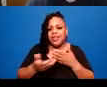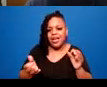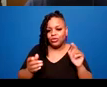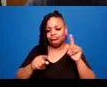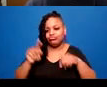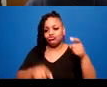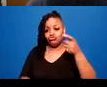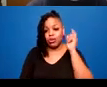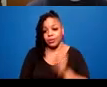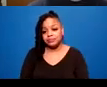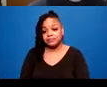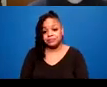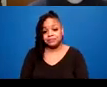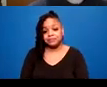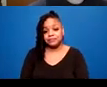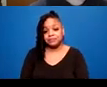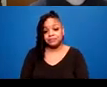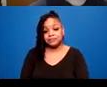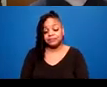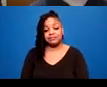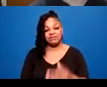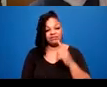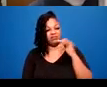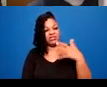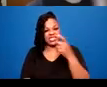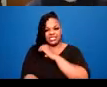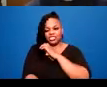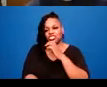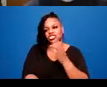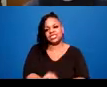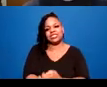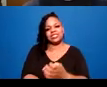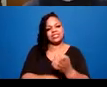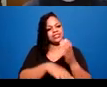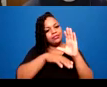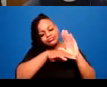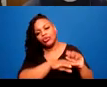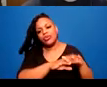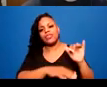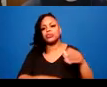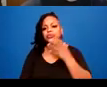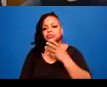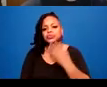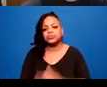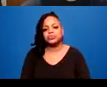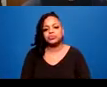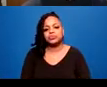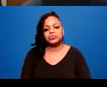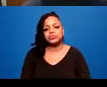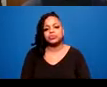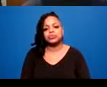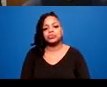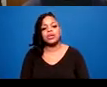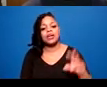draining energy reserves over time. And vicarious trauma. And which